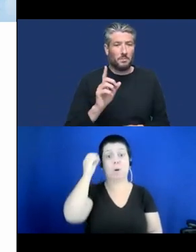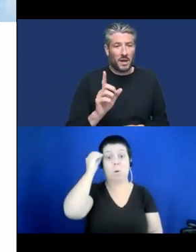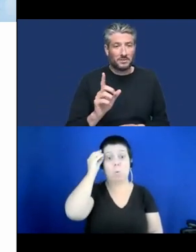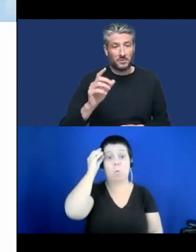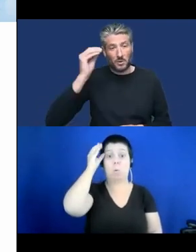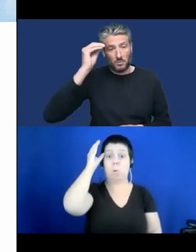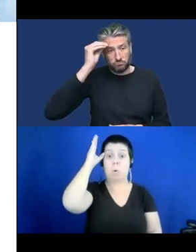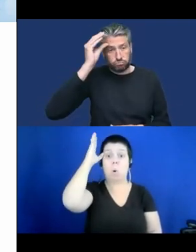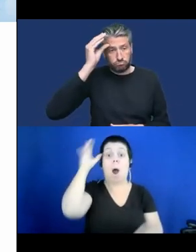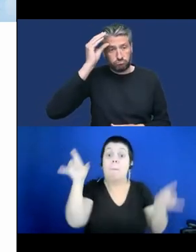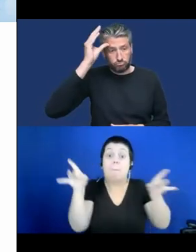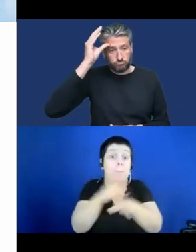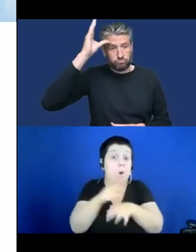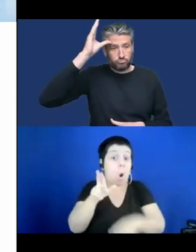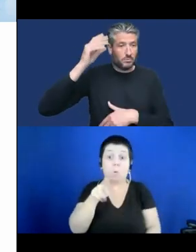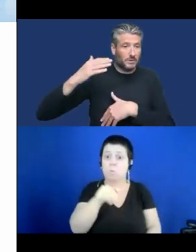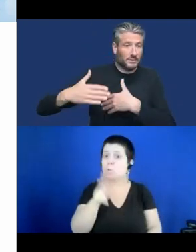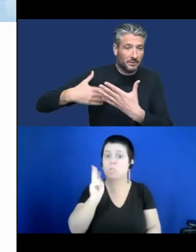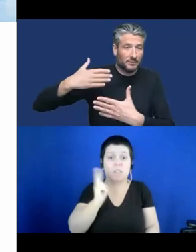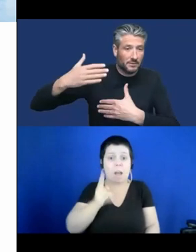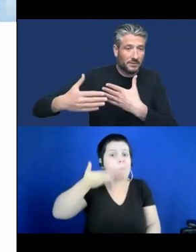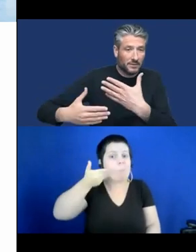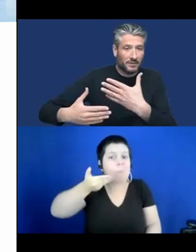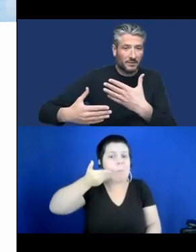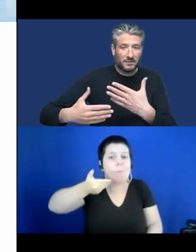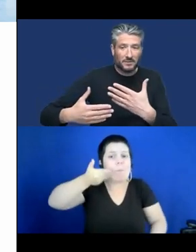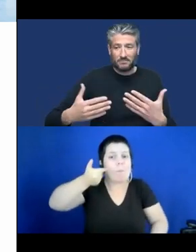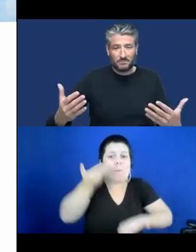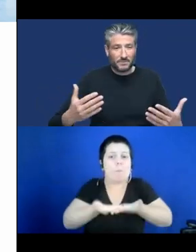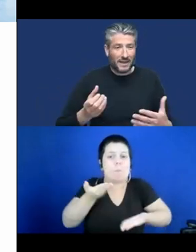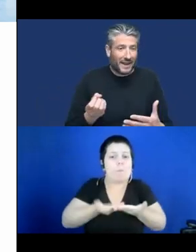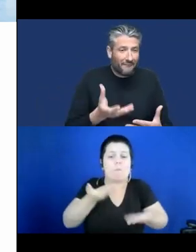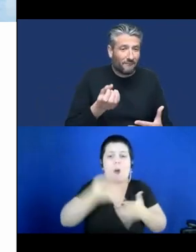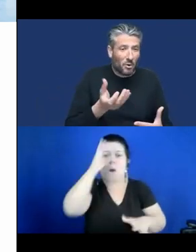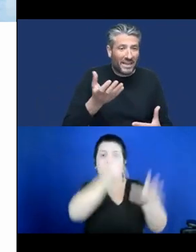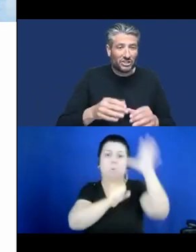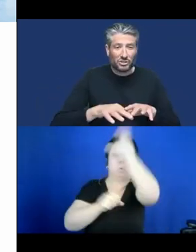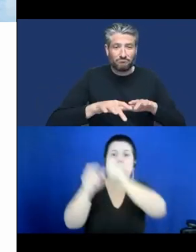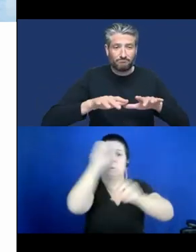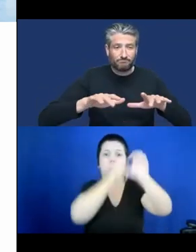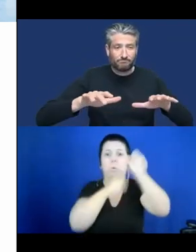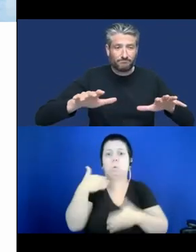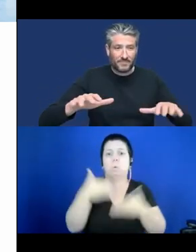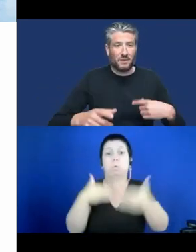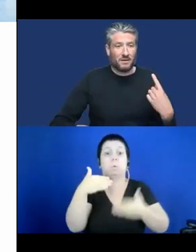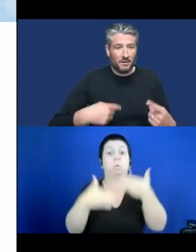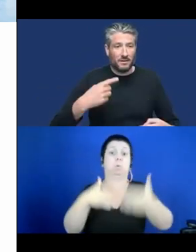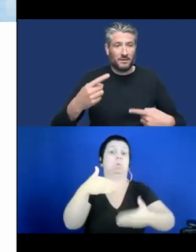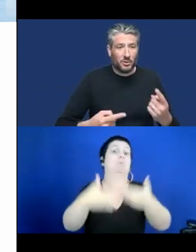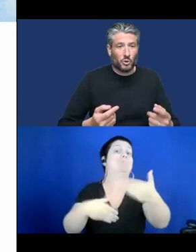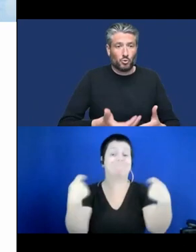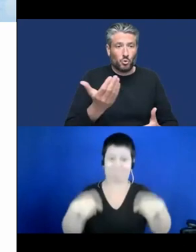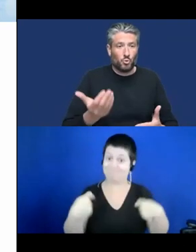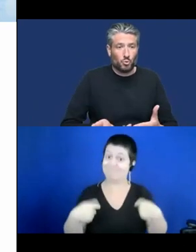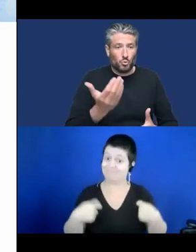and there is a constant need of getting new experiences